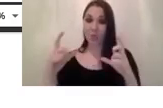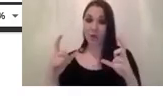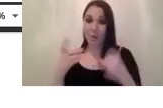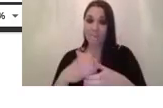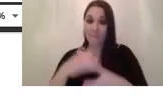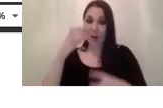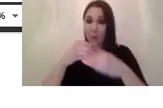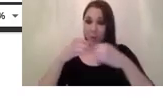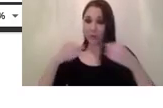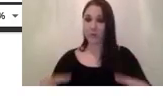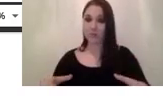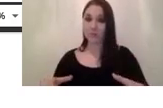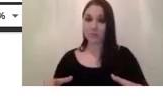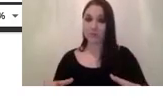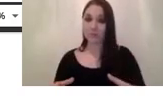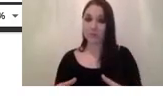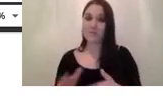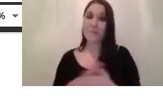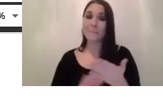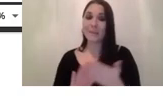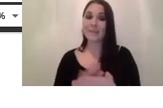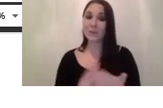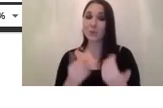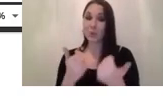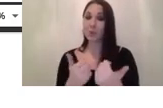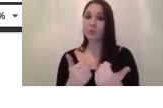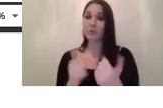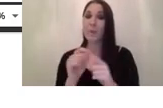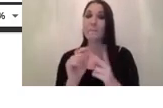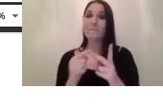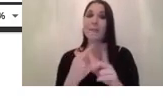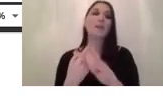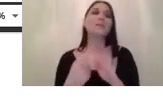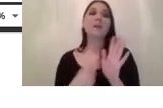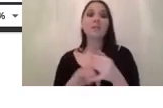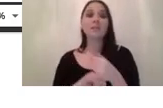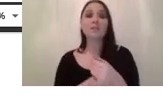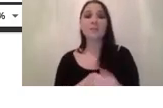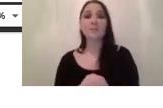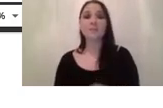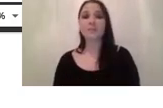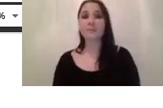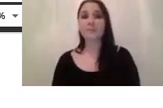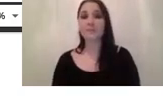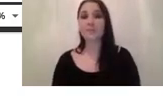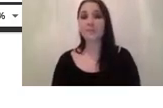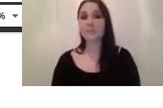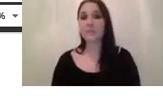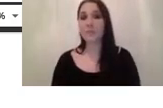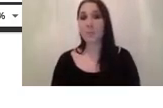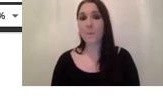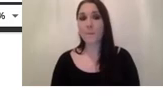it says that is good for five megapixels because it actually resolves for that for that uh